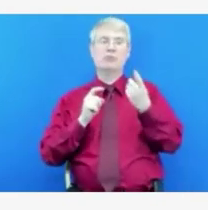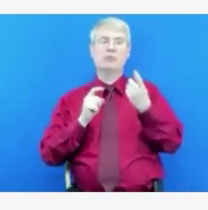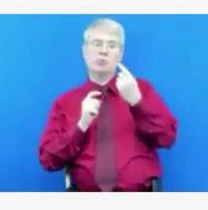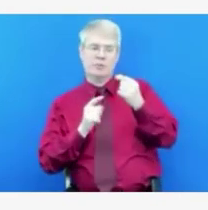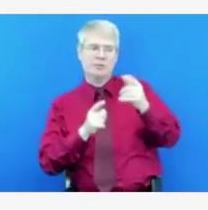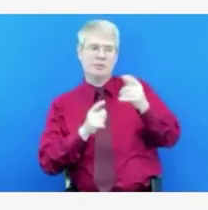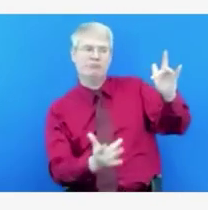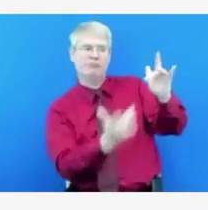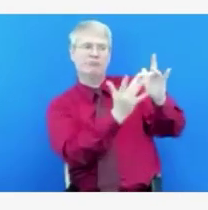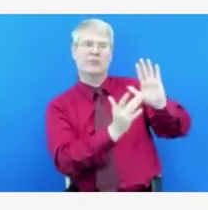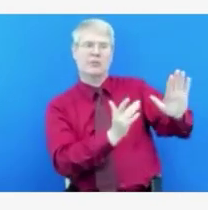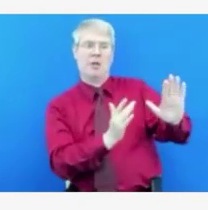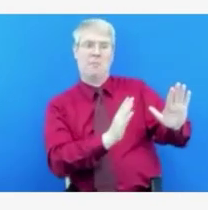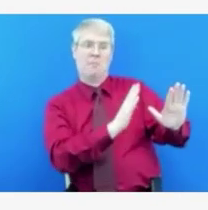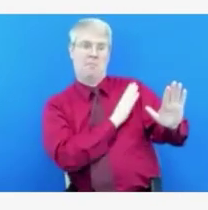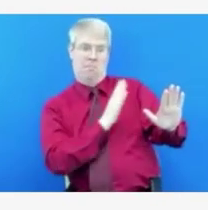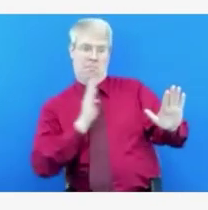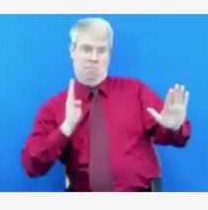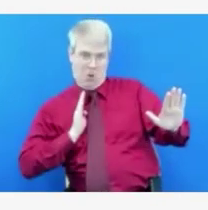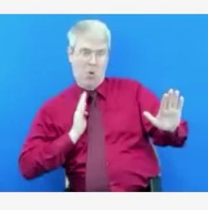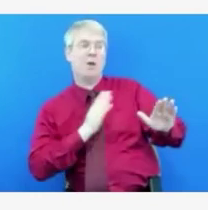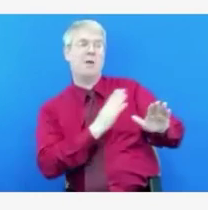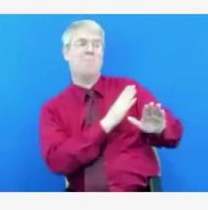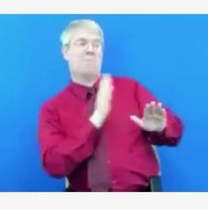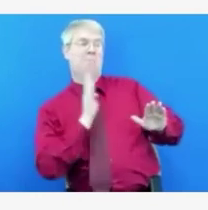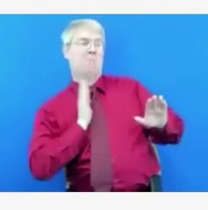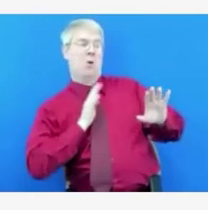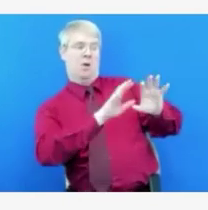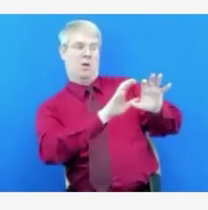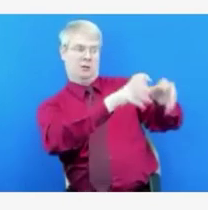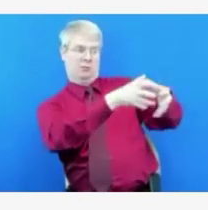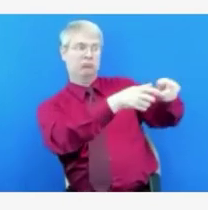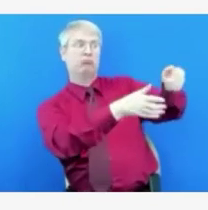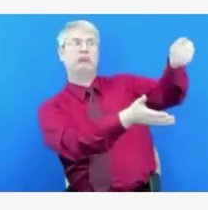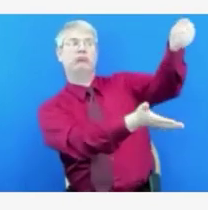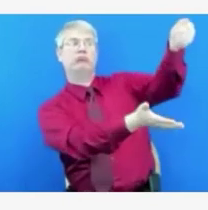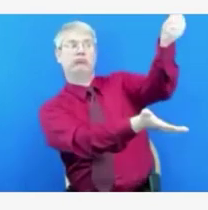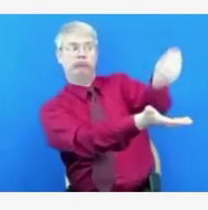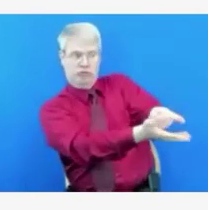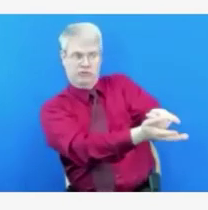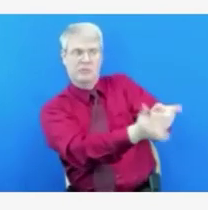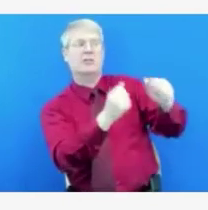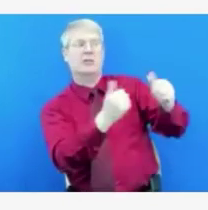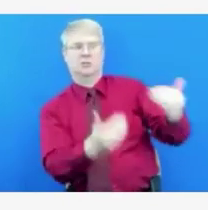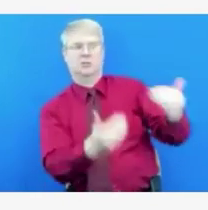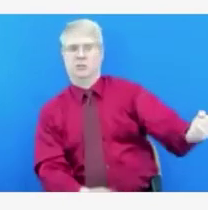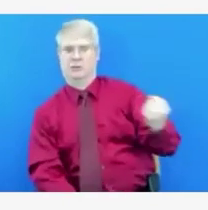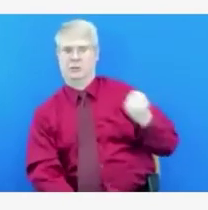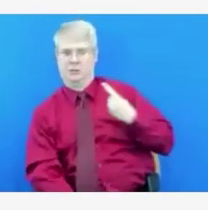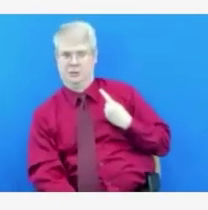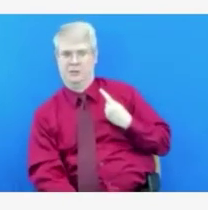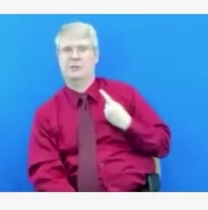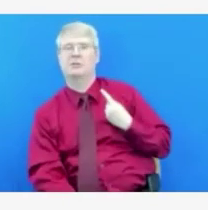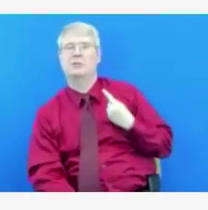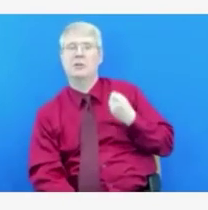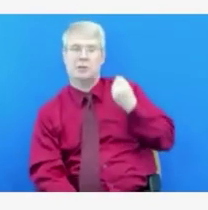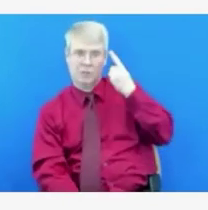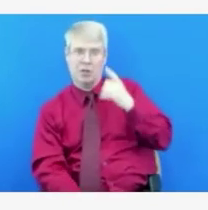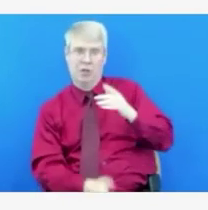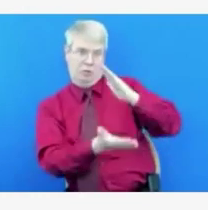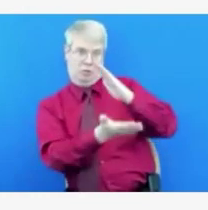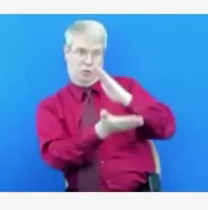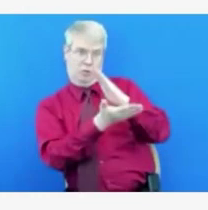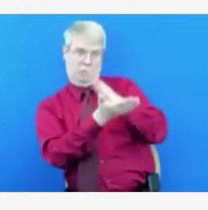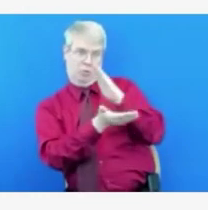you know, take the funding for the planned implementation. So there's, there's multiple reasons why schools may not have jumped